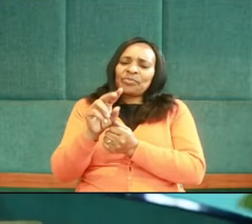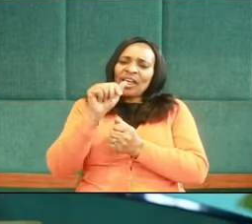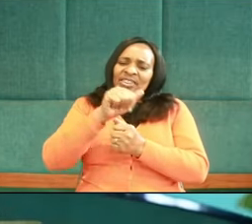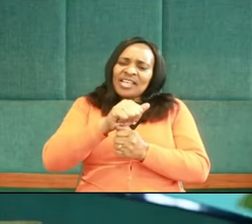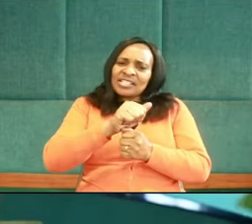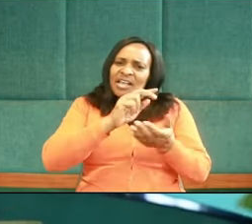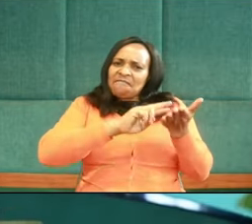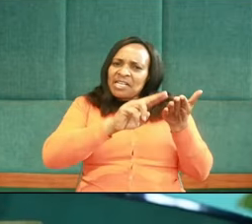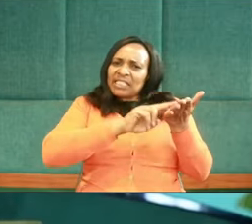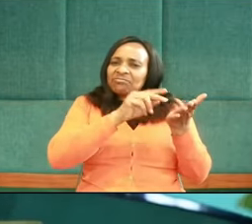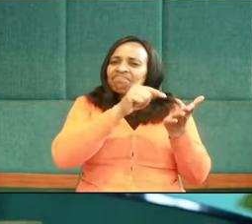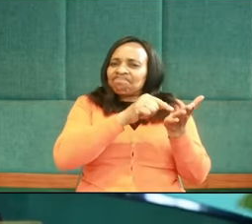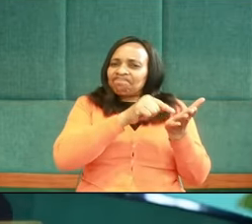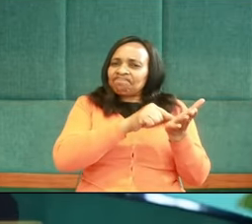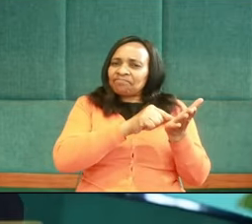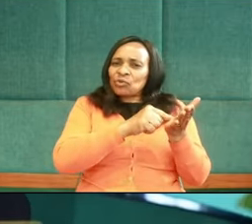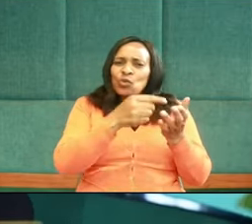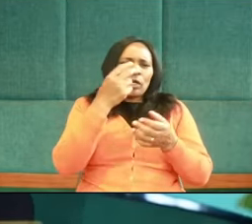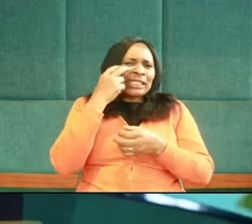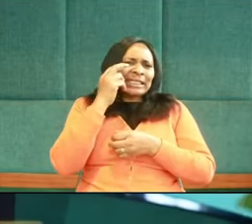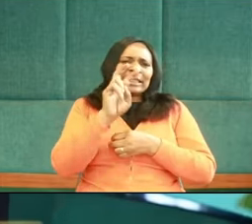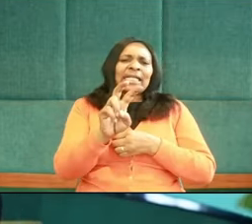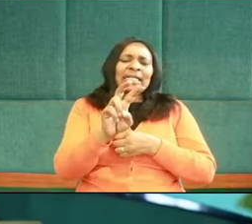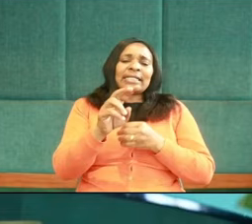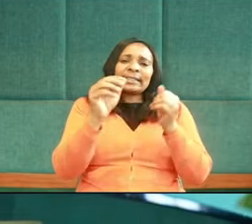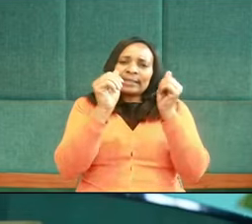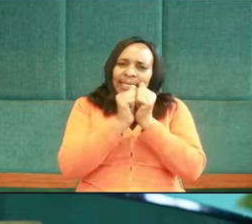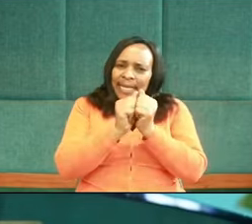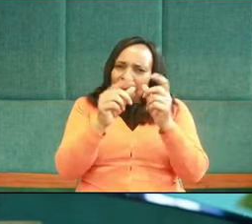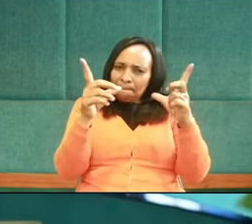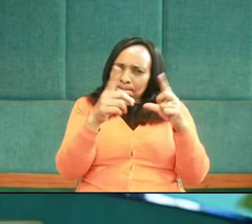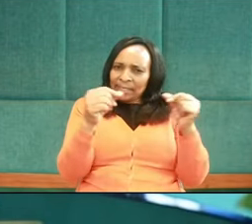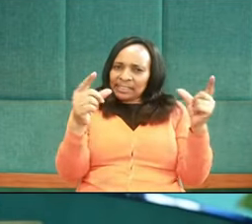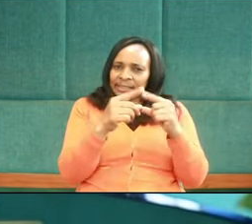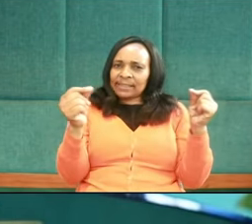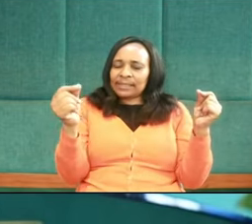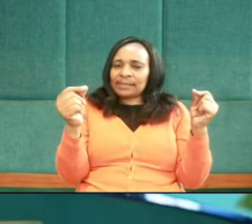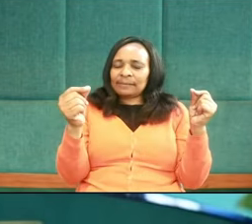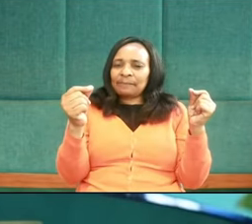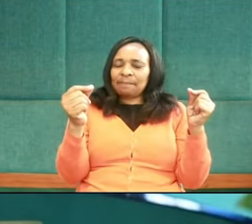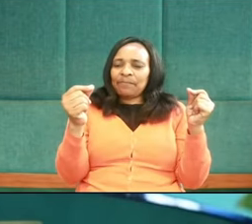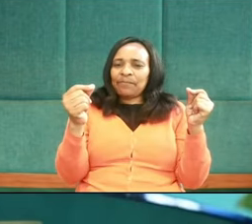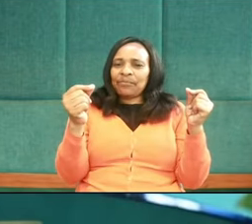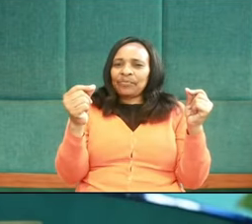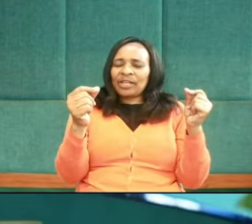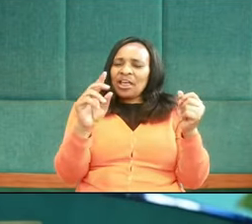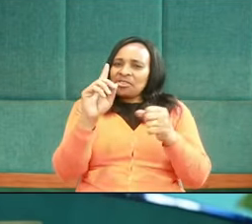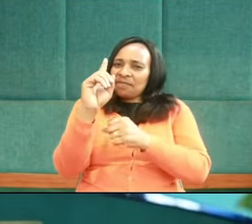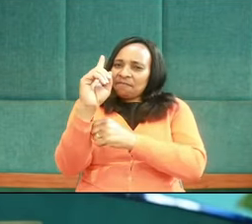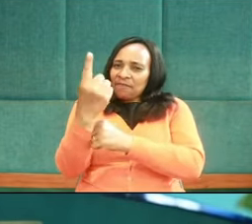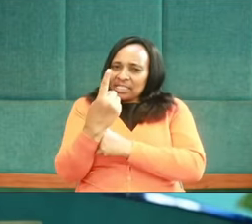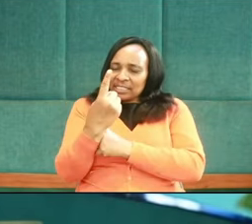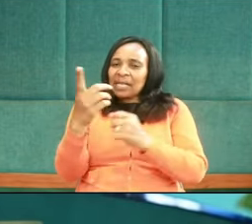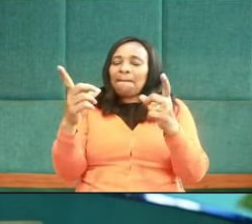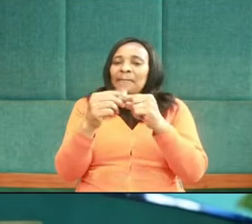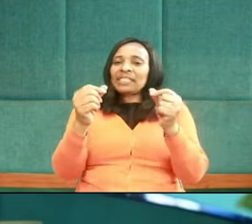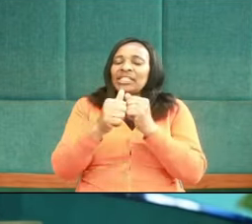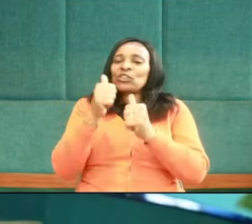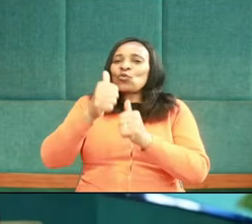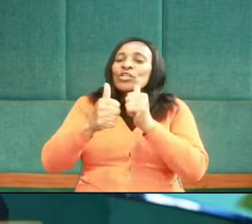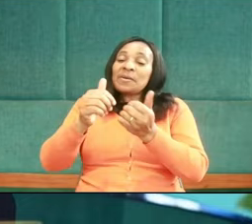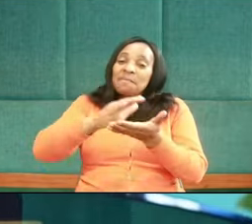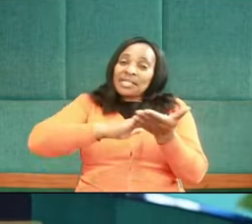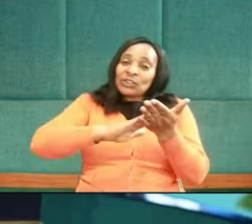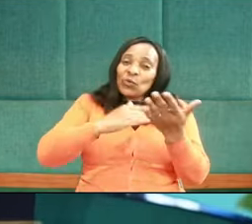text we've looked at 10 messages. 10 messages. The first message, which was